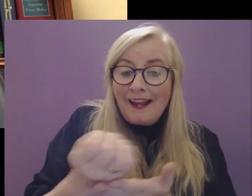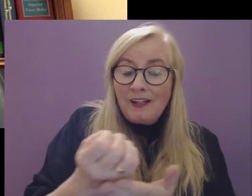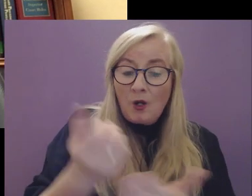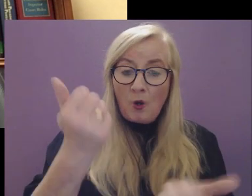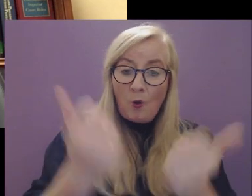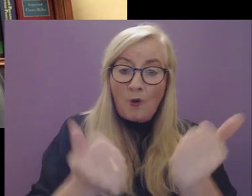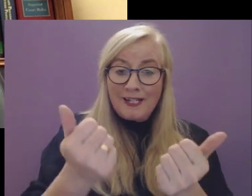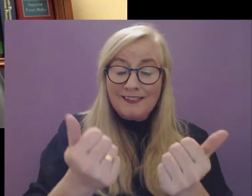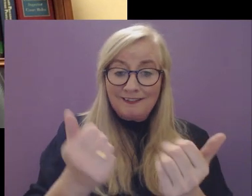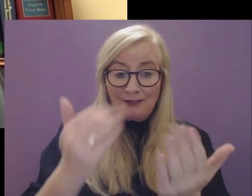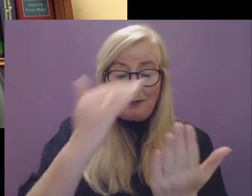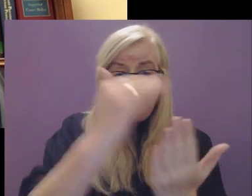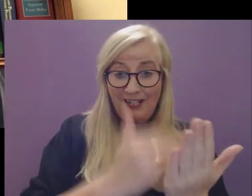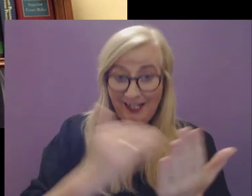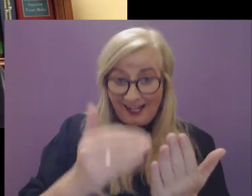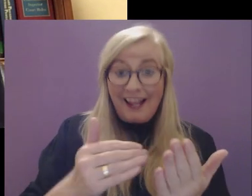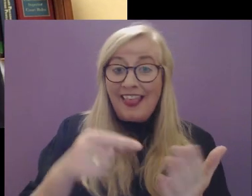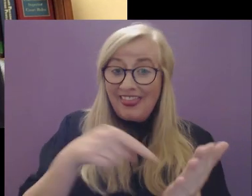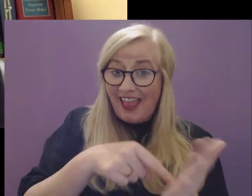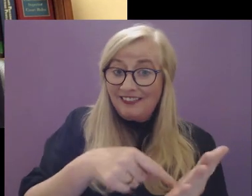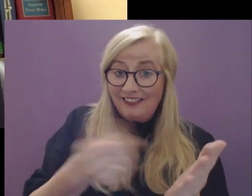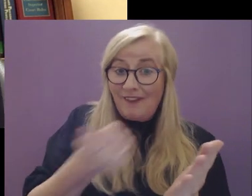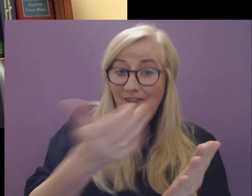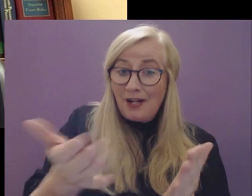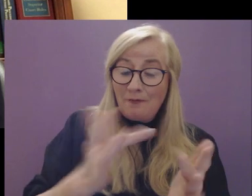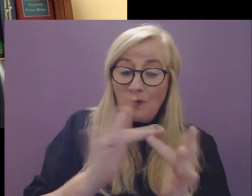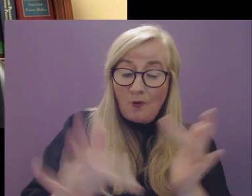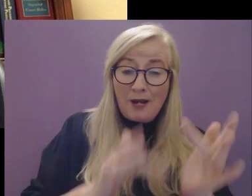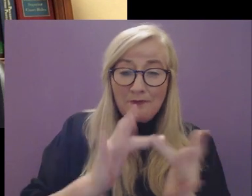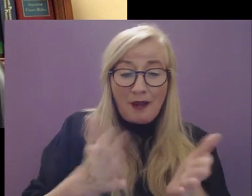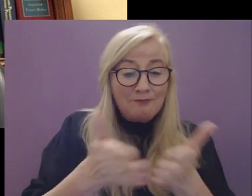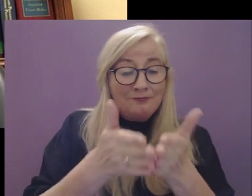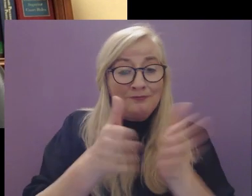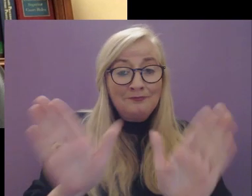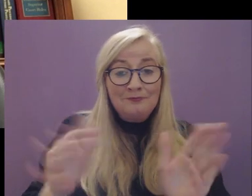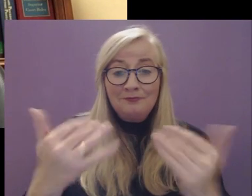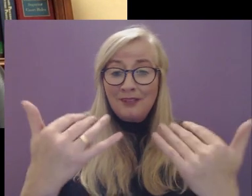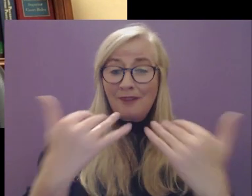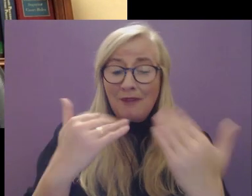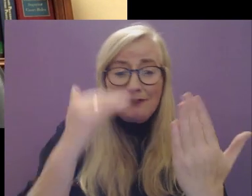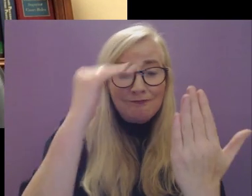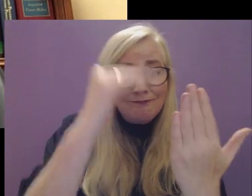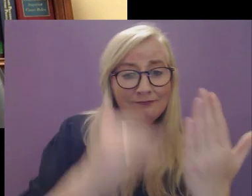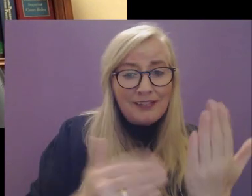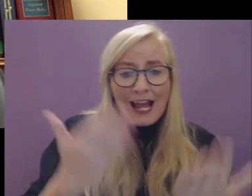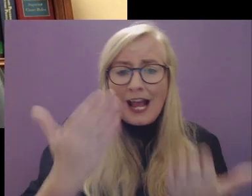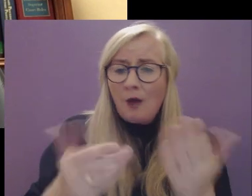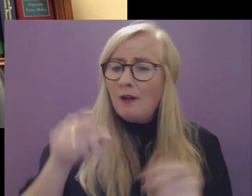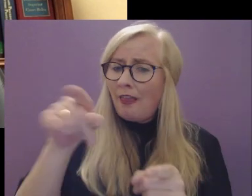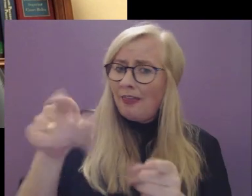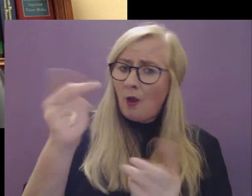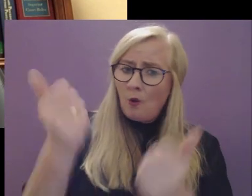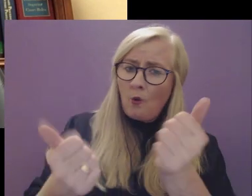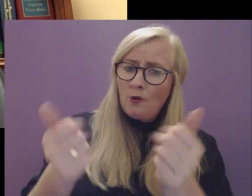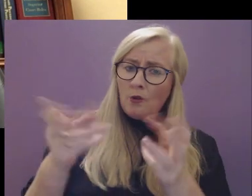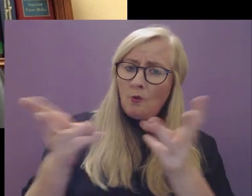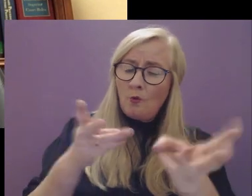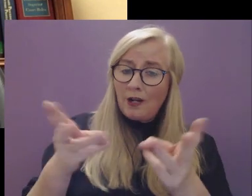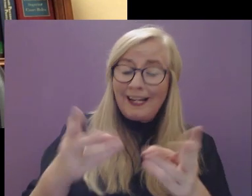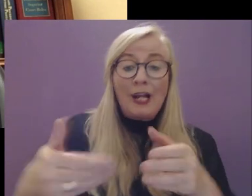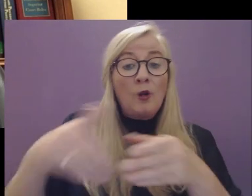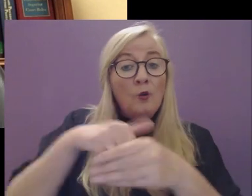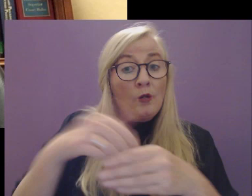Courts publication, which is available on our website. It gives a range of information on how the court process works,